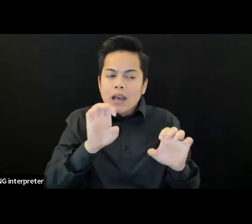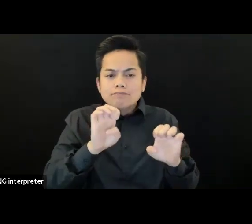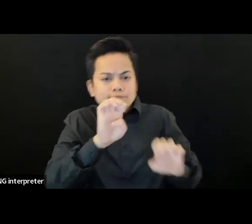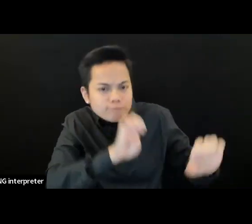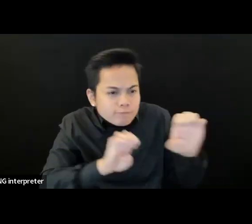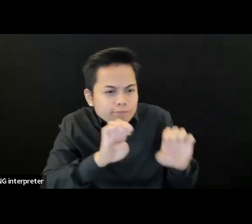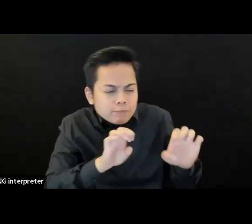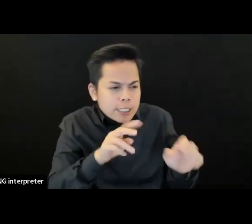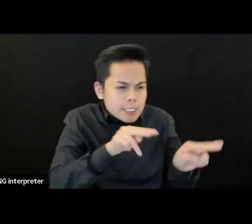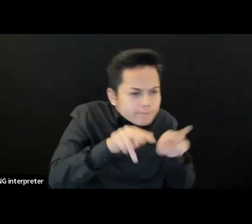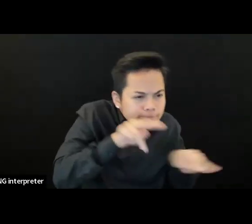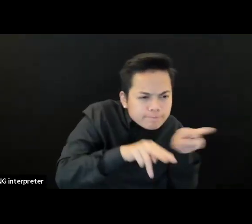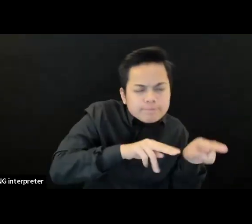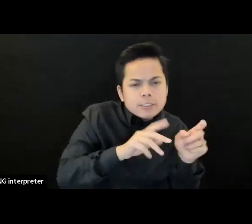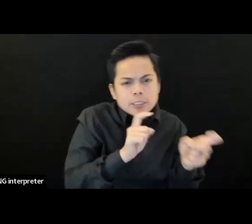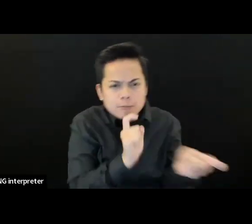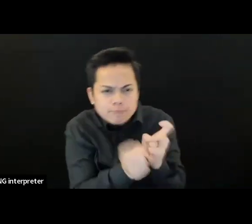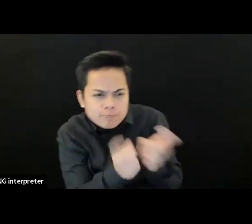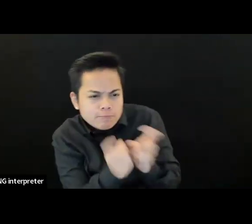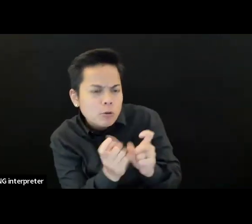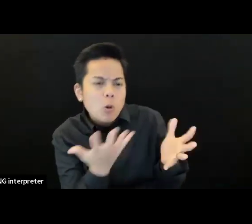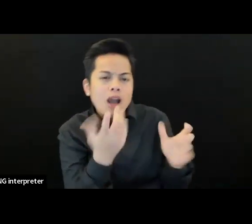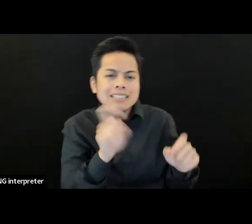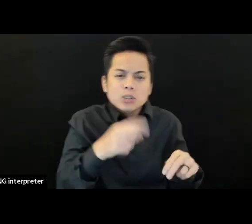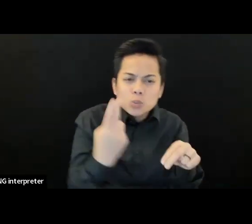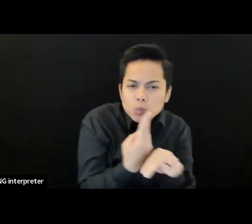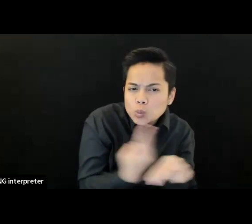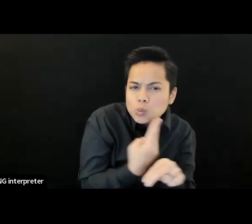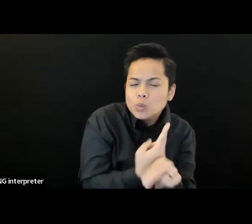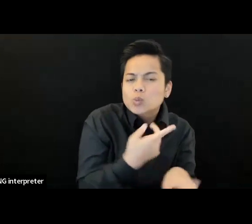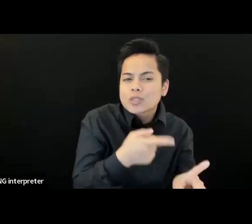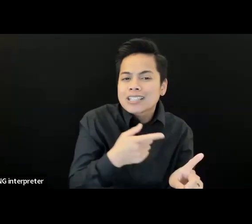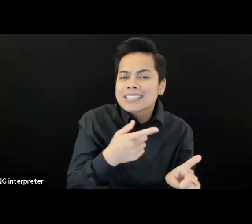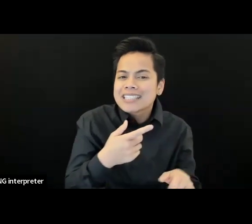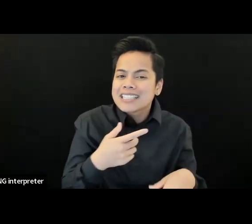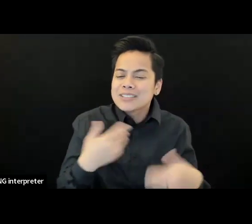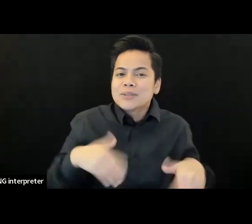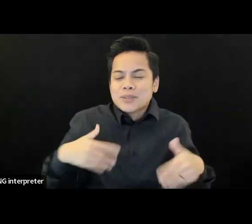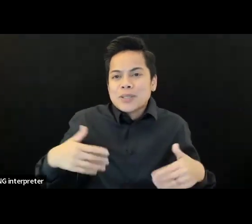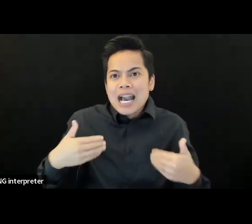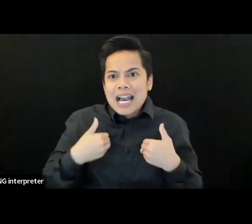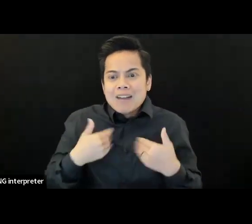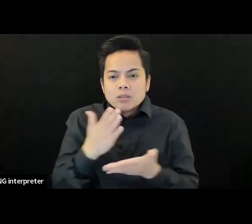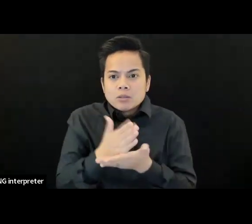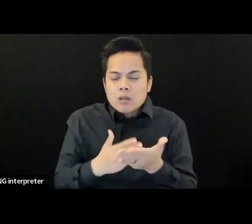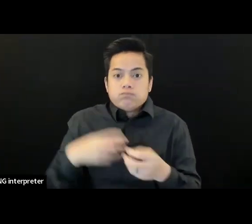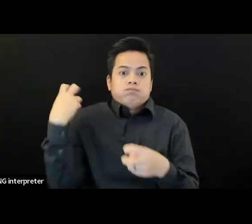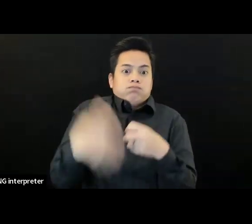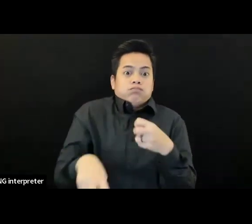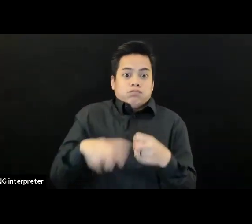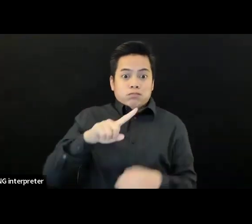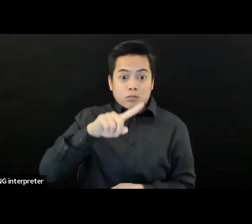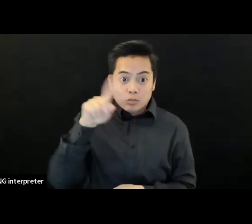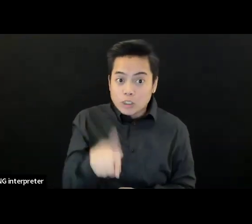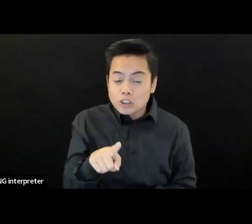kind of tough questions of like, can anybody just come in and spend the day in the space? Or do we have certain times of day where it's open for that sort of just